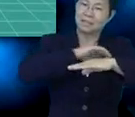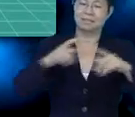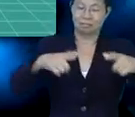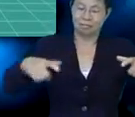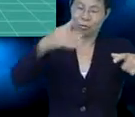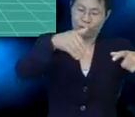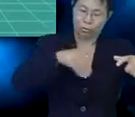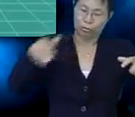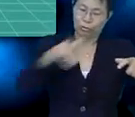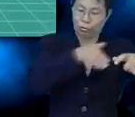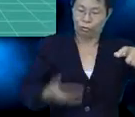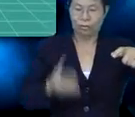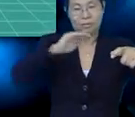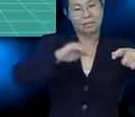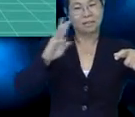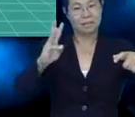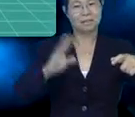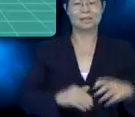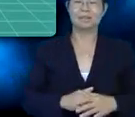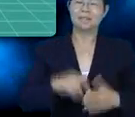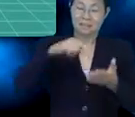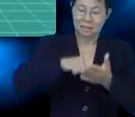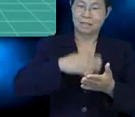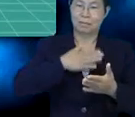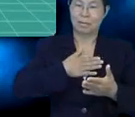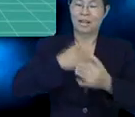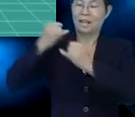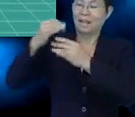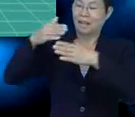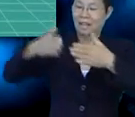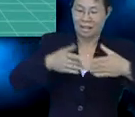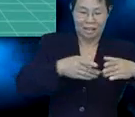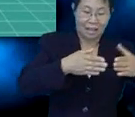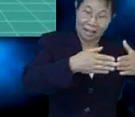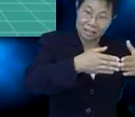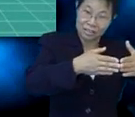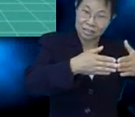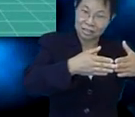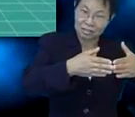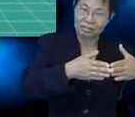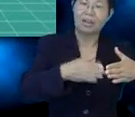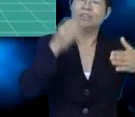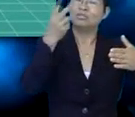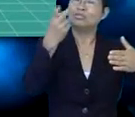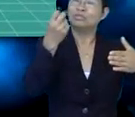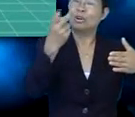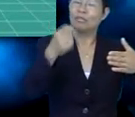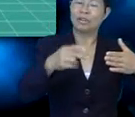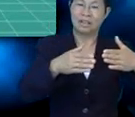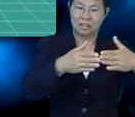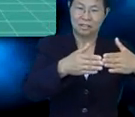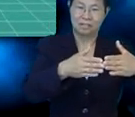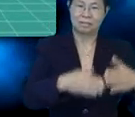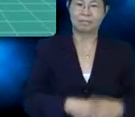four, five, and six. And here is my edge. I